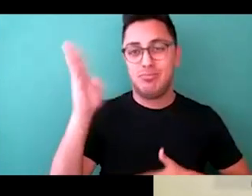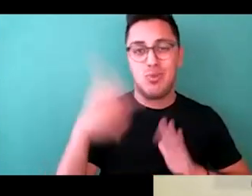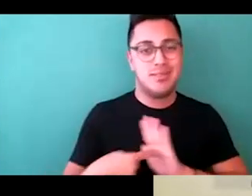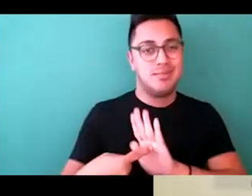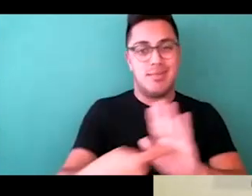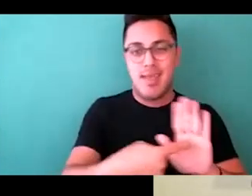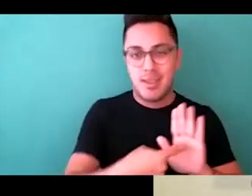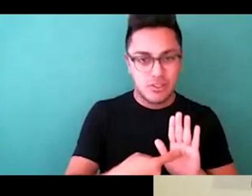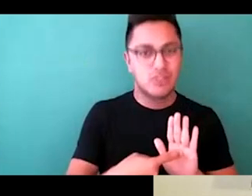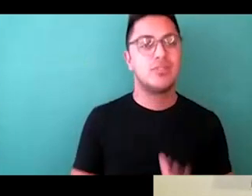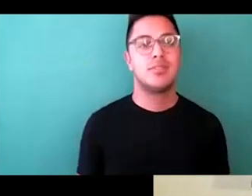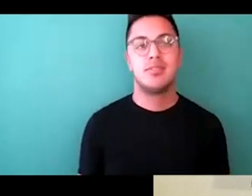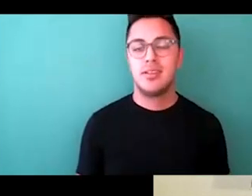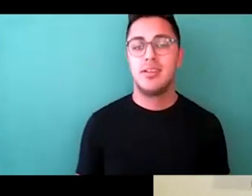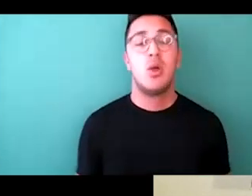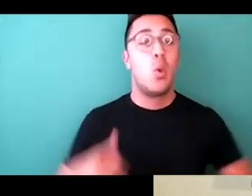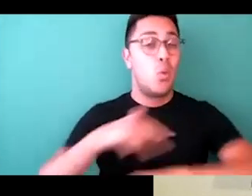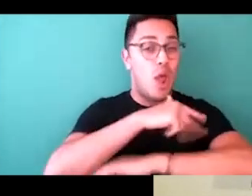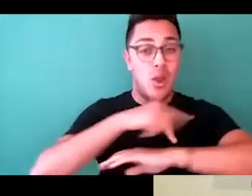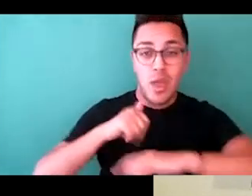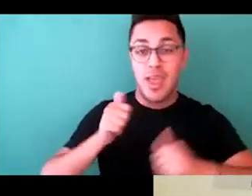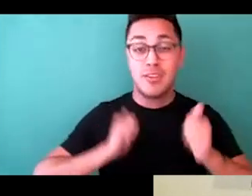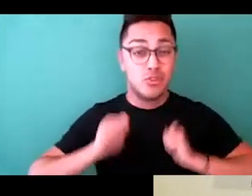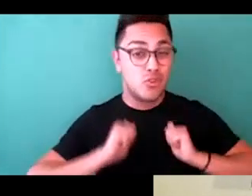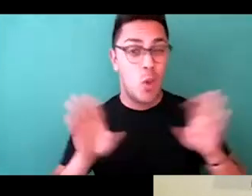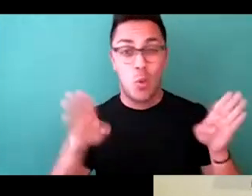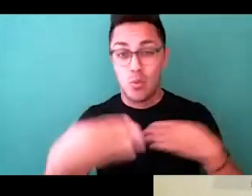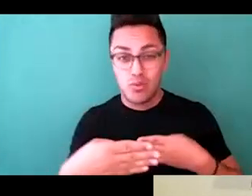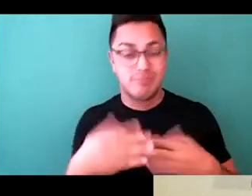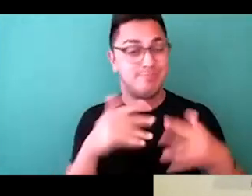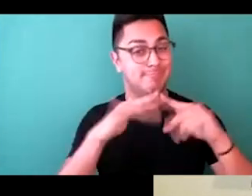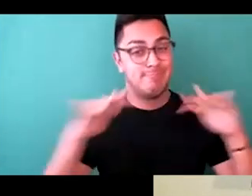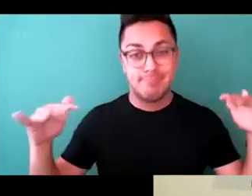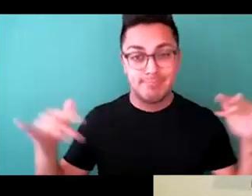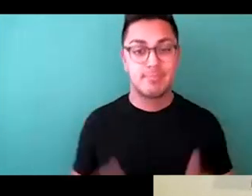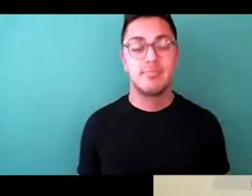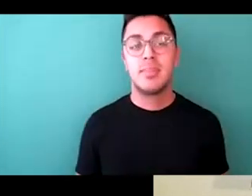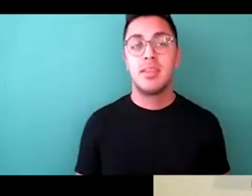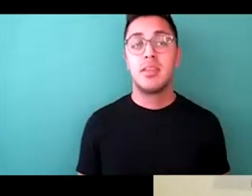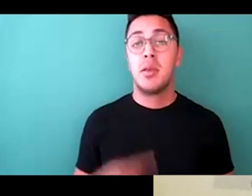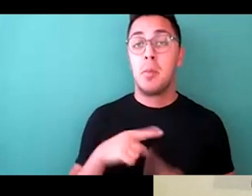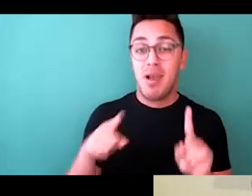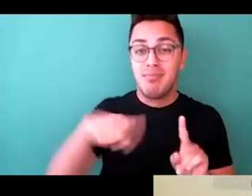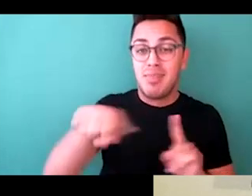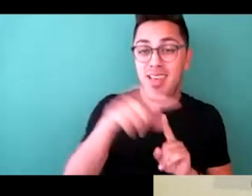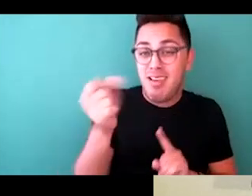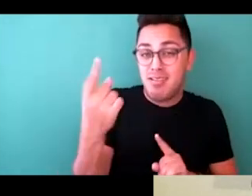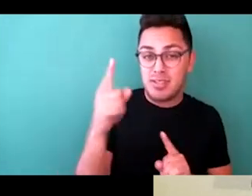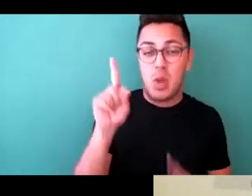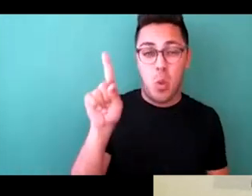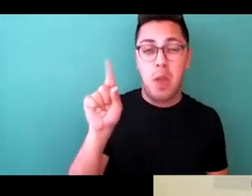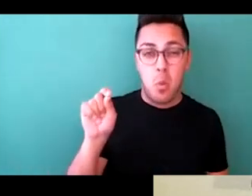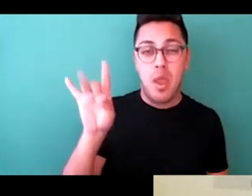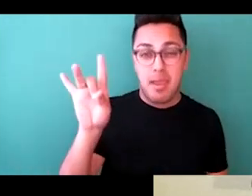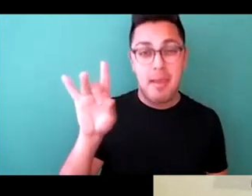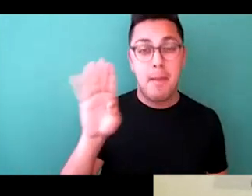showroom, et cetera, is the understanding that 1.8 billion people on